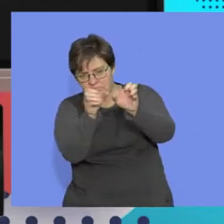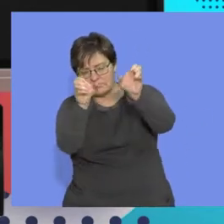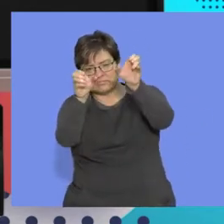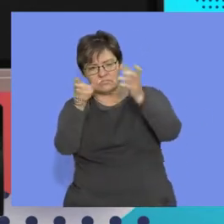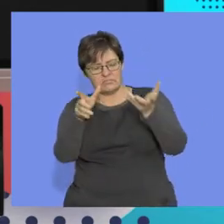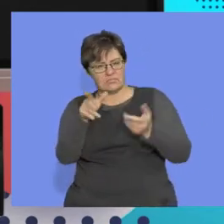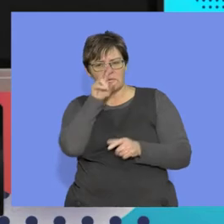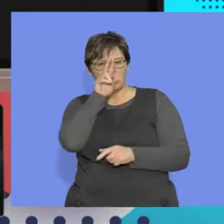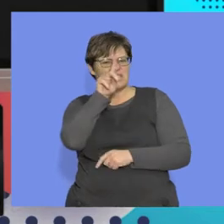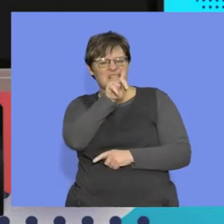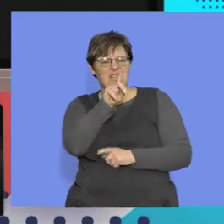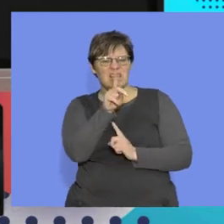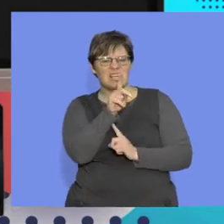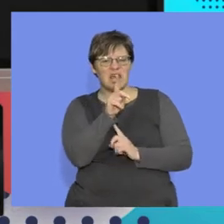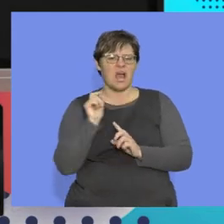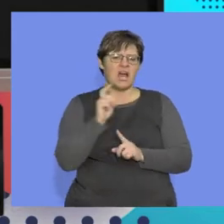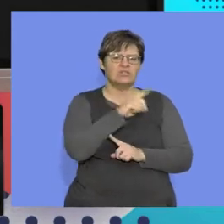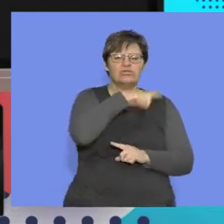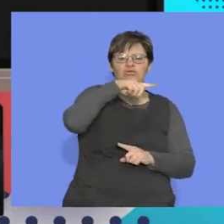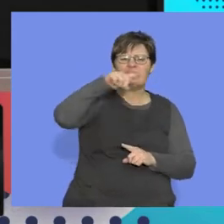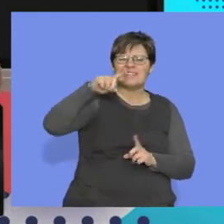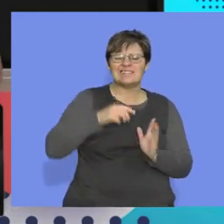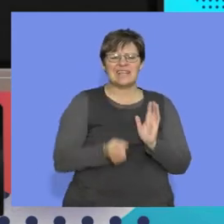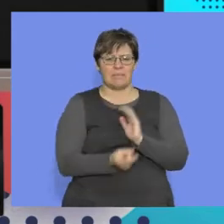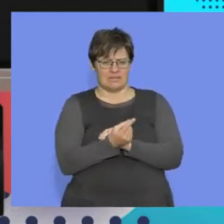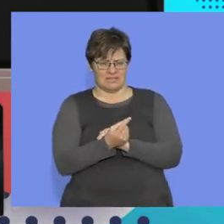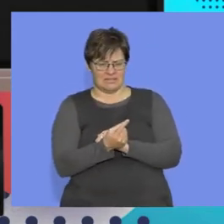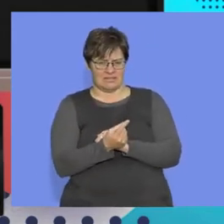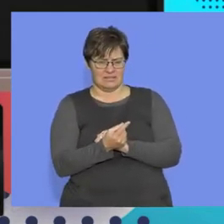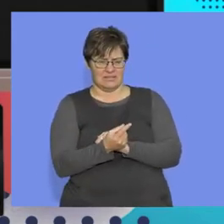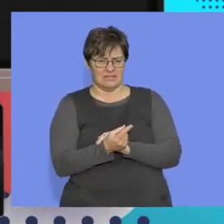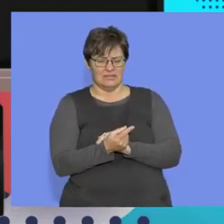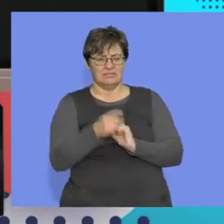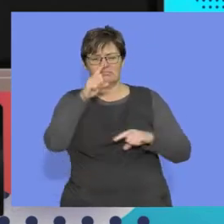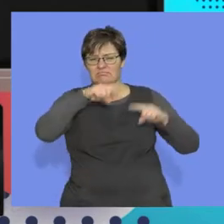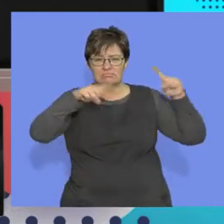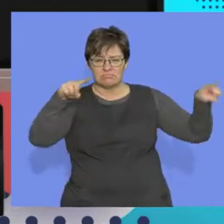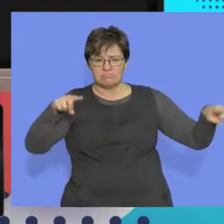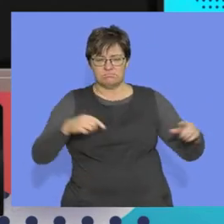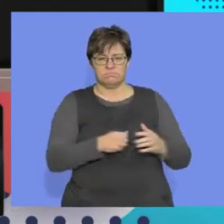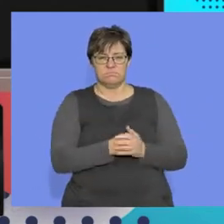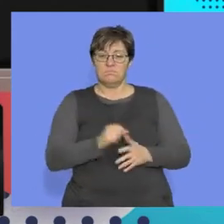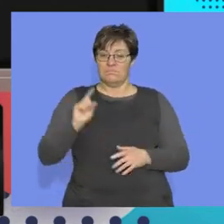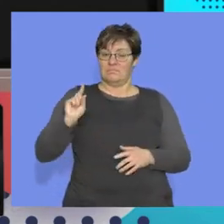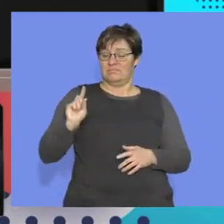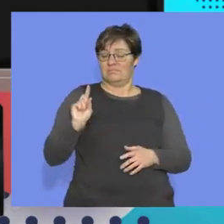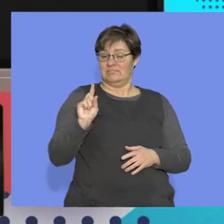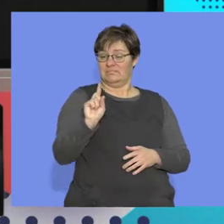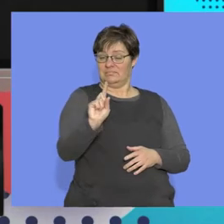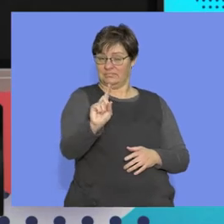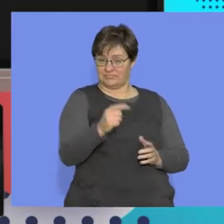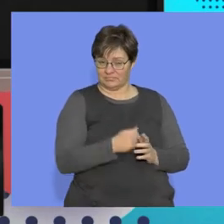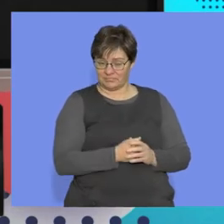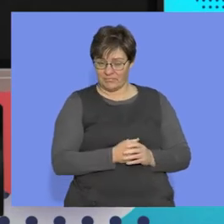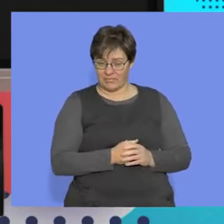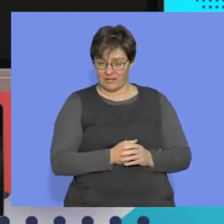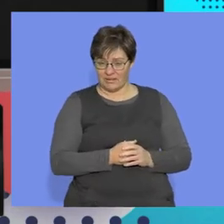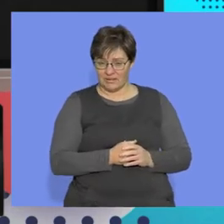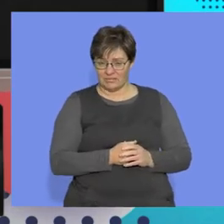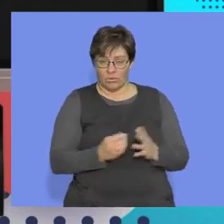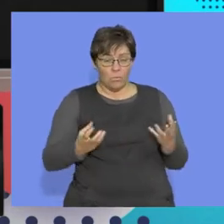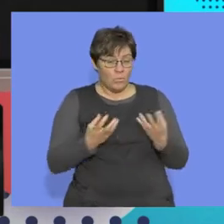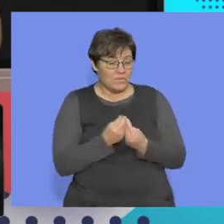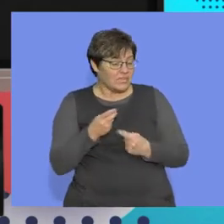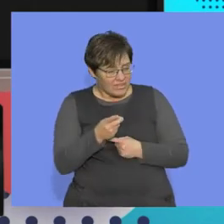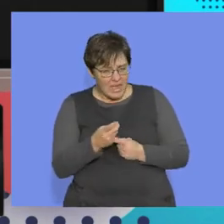did we see? What are the trends that did? And we looked at the whole differences, this bipedalism that brought in. What does it bring with